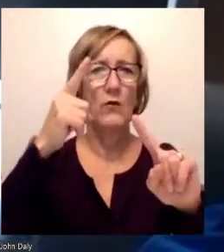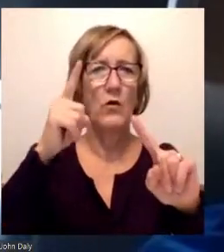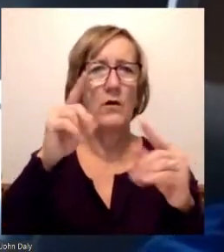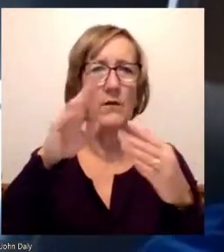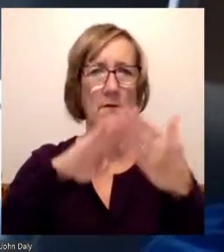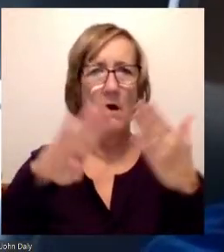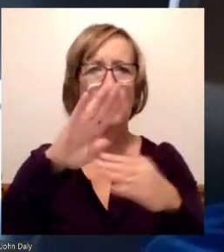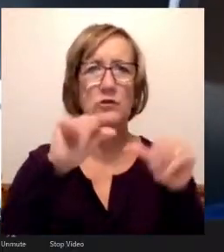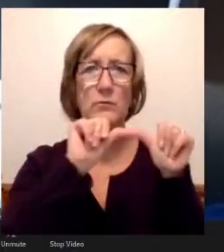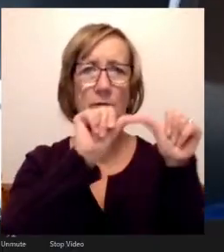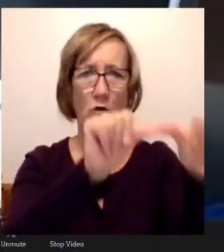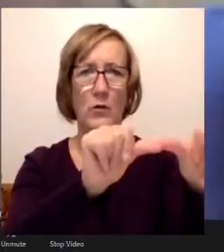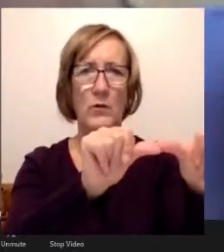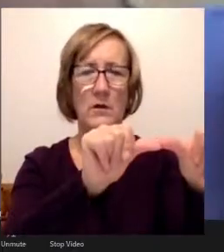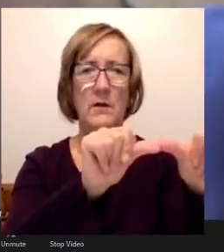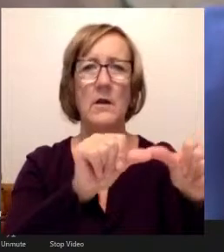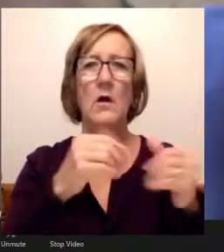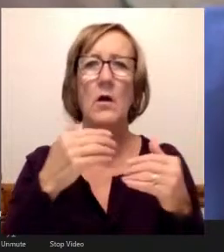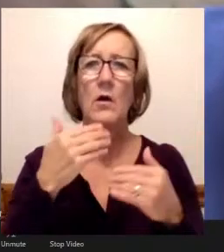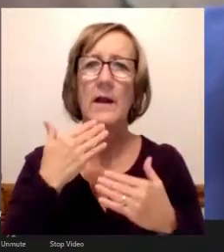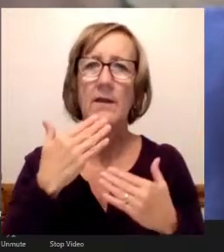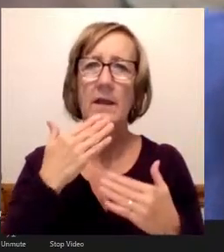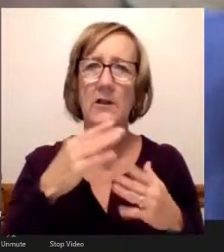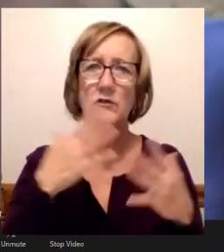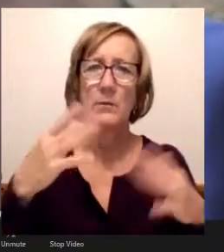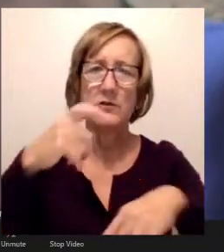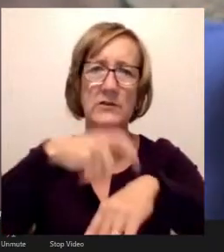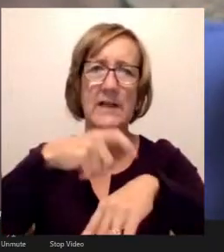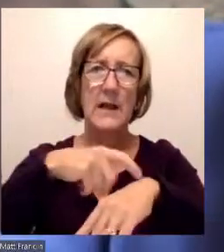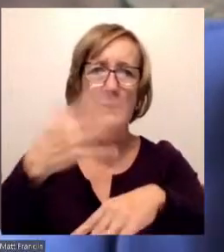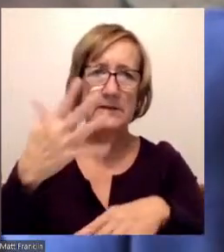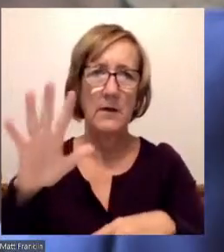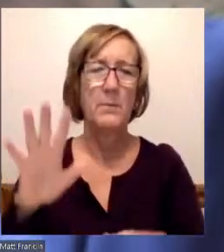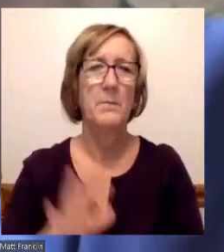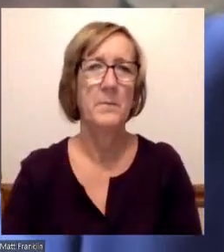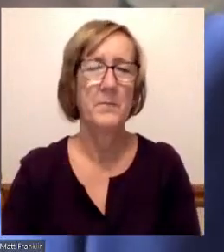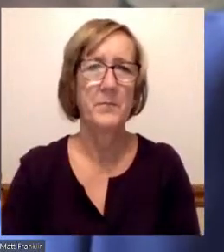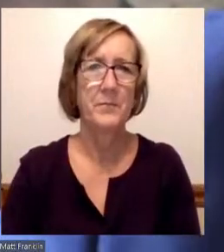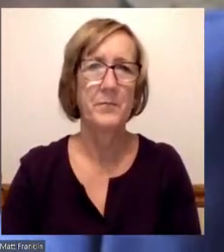forward. All right, Mr. Daly, thank you so much. Your time is up. Summer?